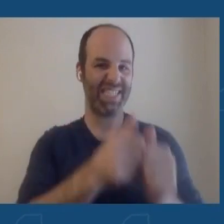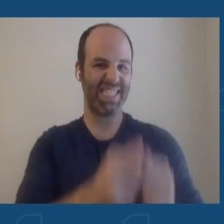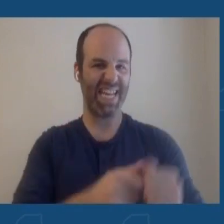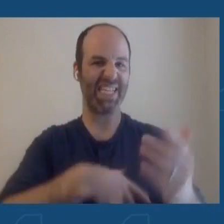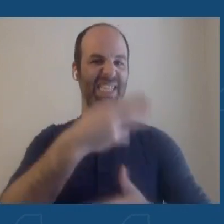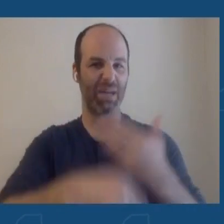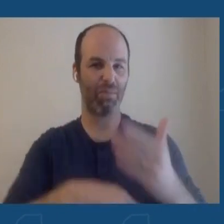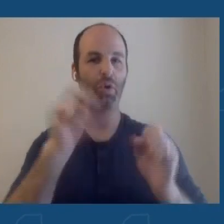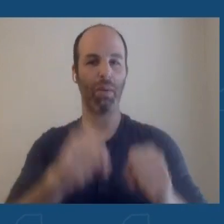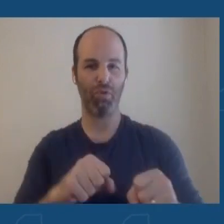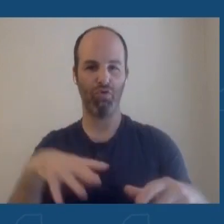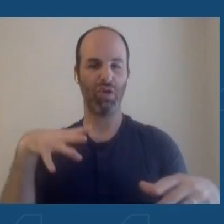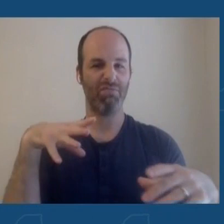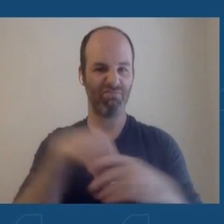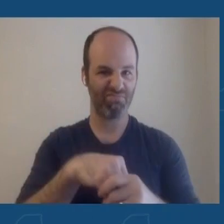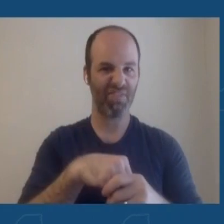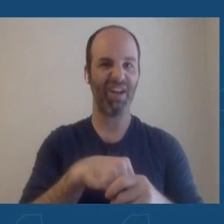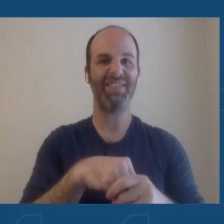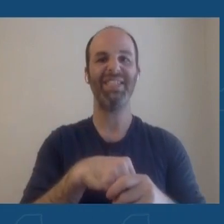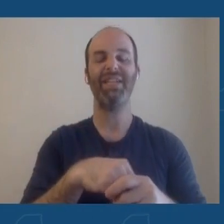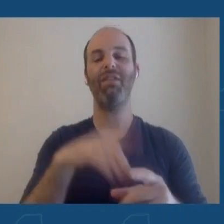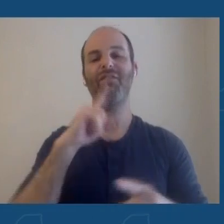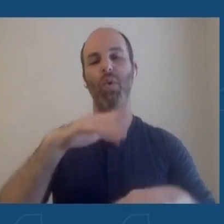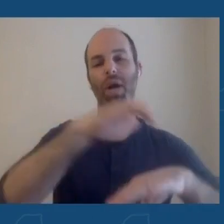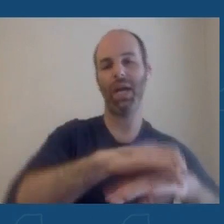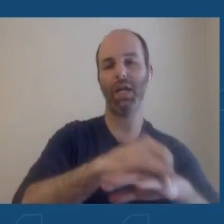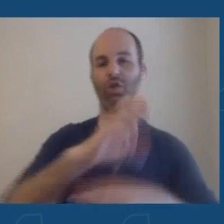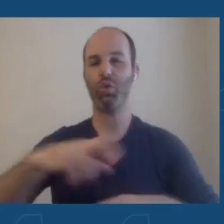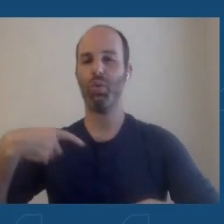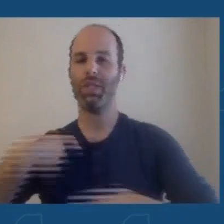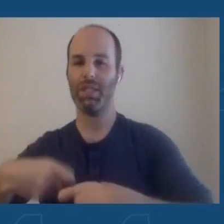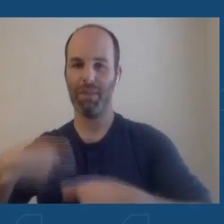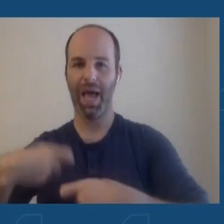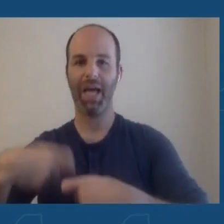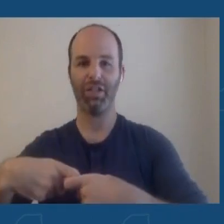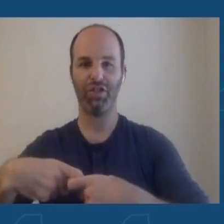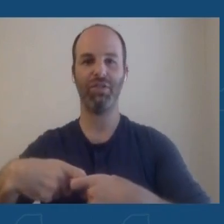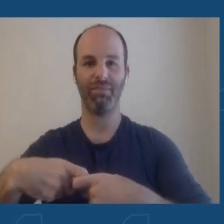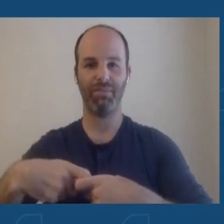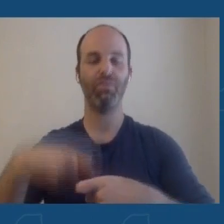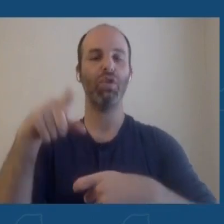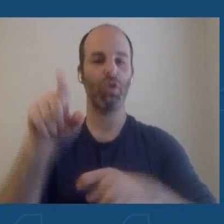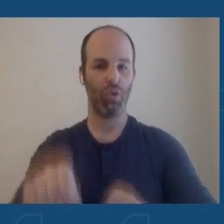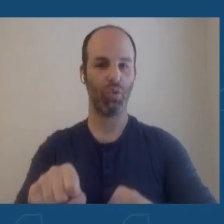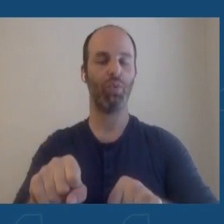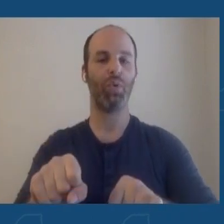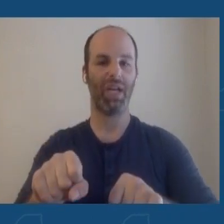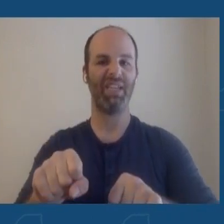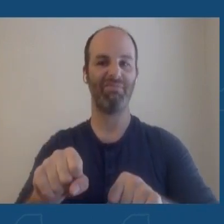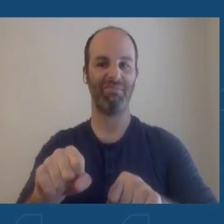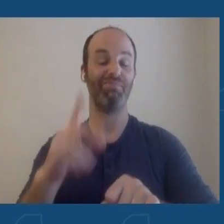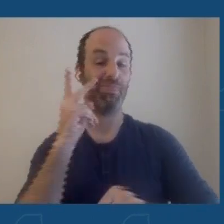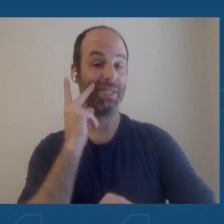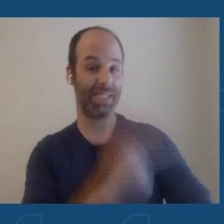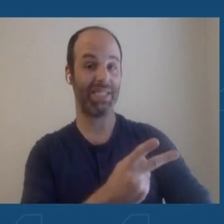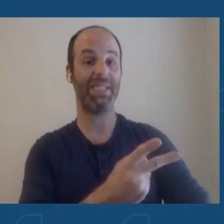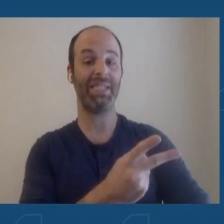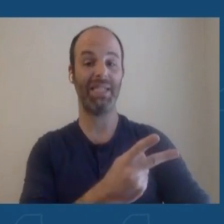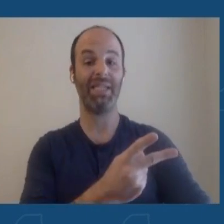enroll in either in English or in Spanish, and you can see there the